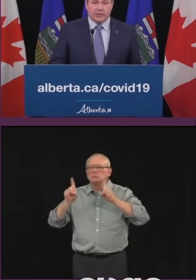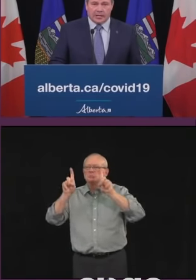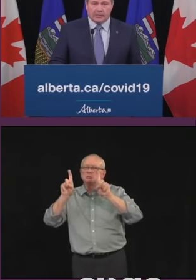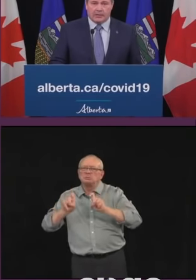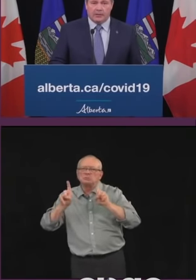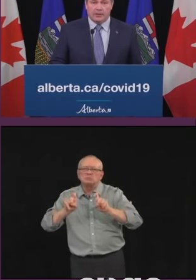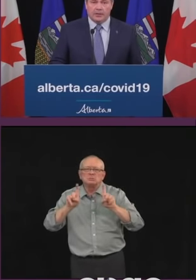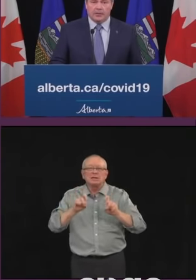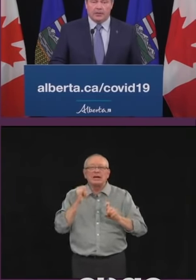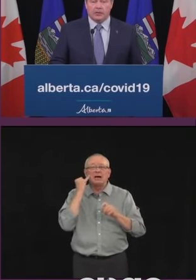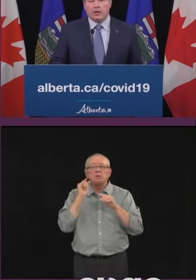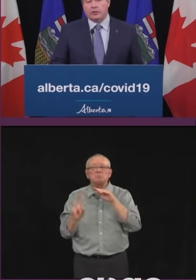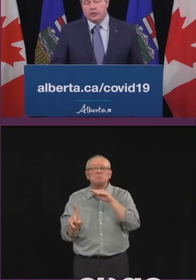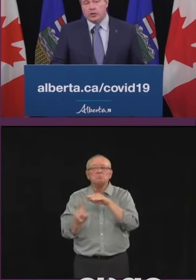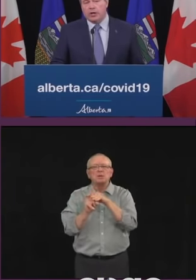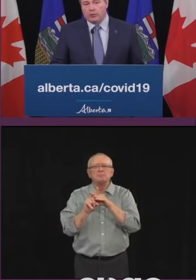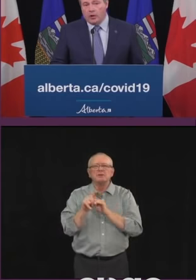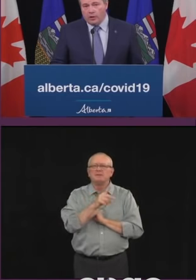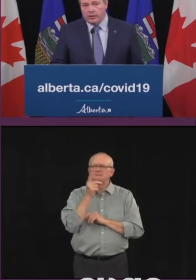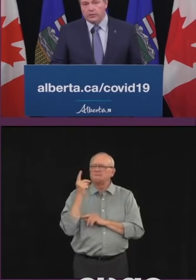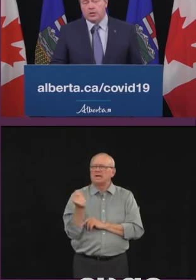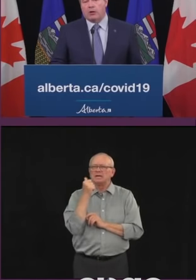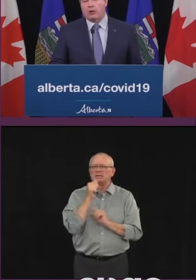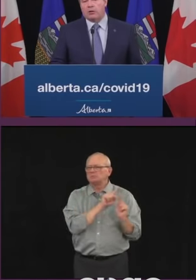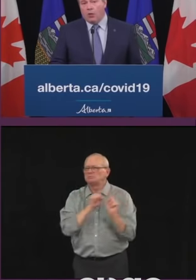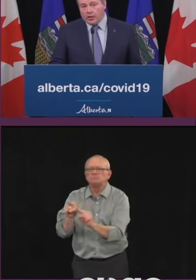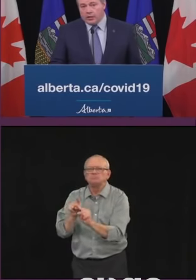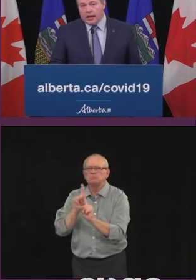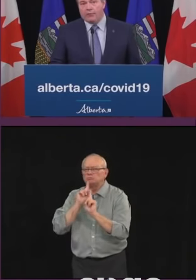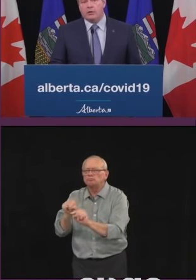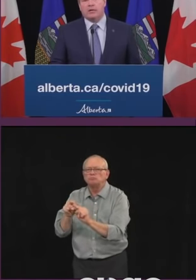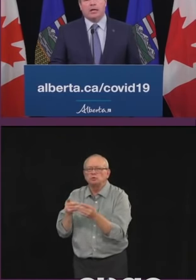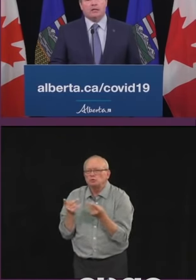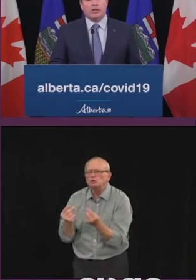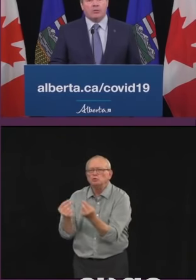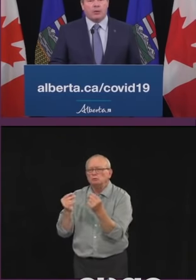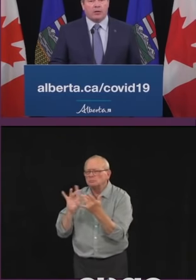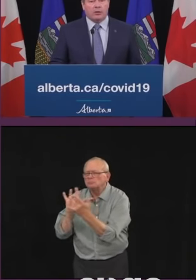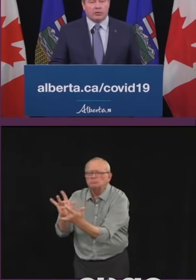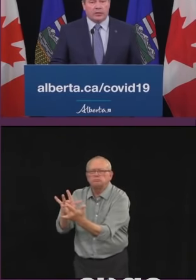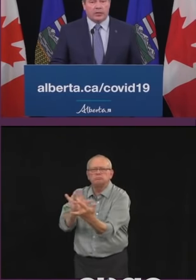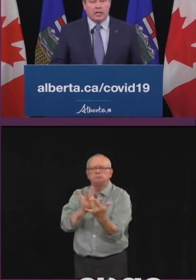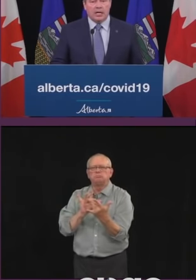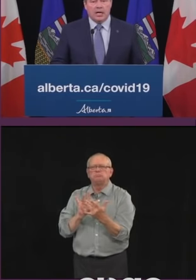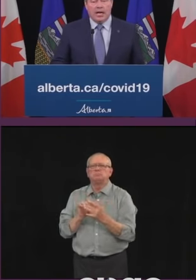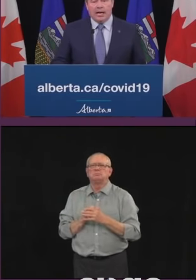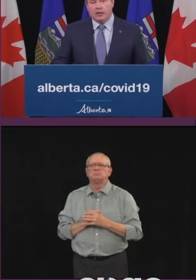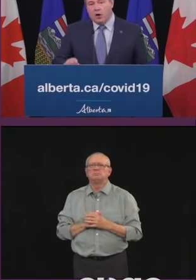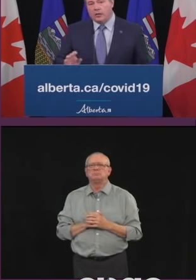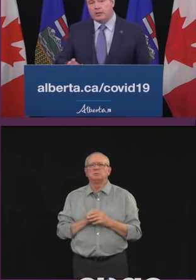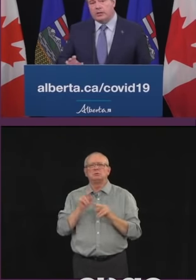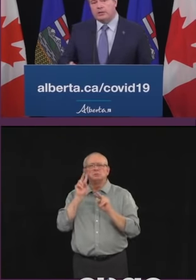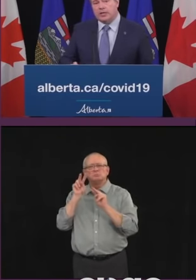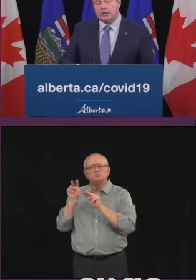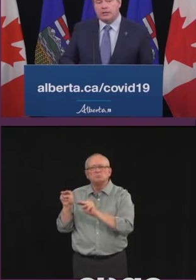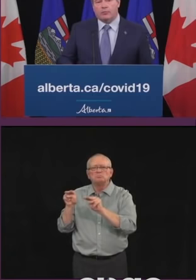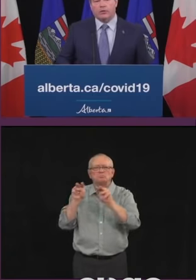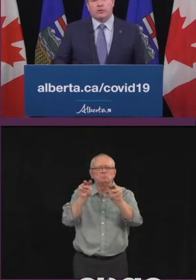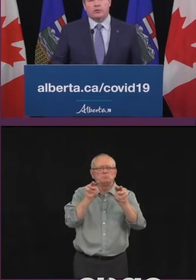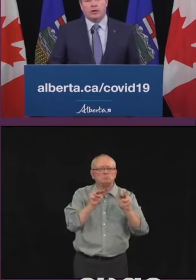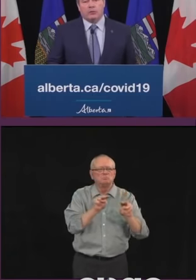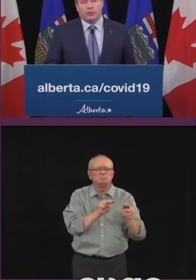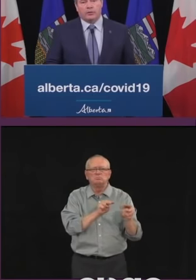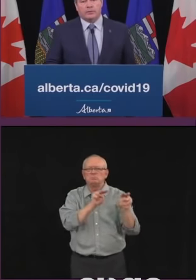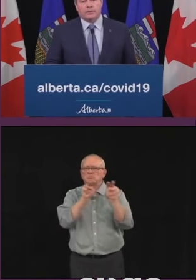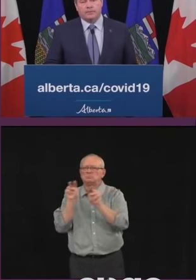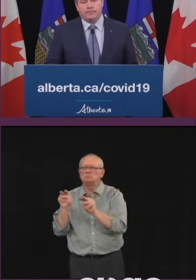case is detected. Dr. Hinshaw and her colleagues are watching every new case and outbreak closely and constantly assessing the